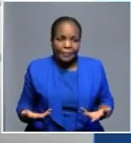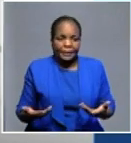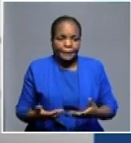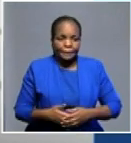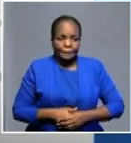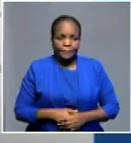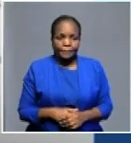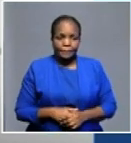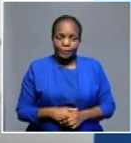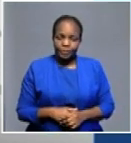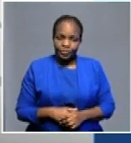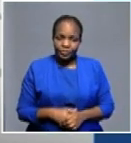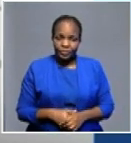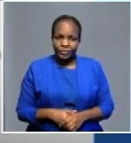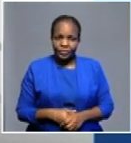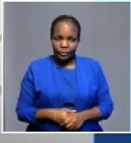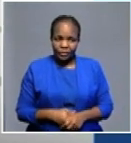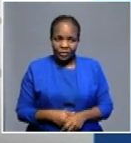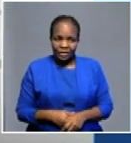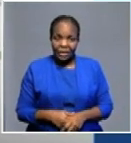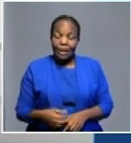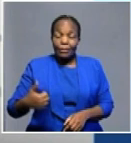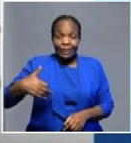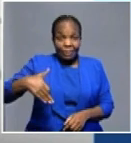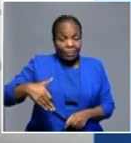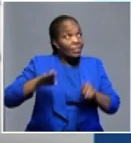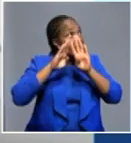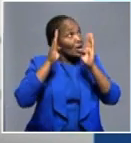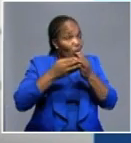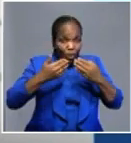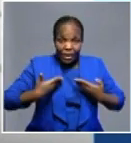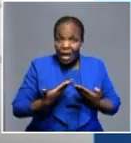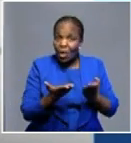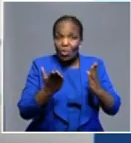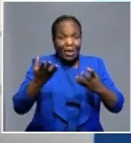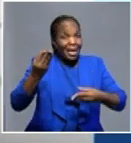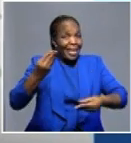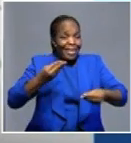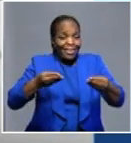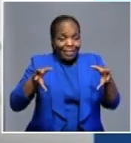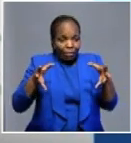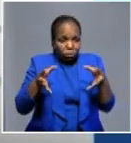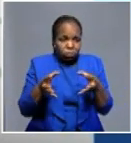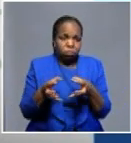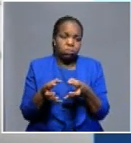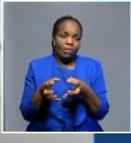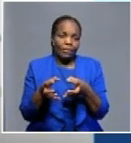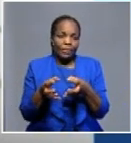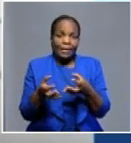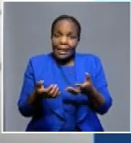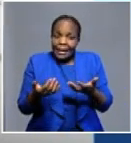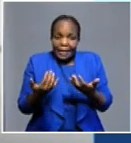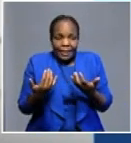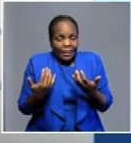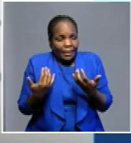at this current moment, not only in Namibia, but in the whole world, the economy is not just performing well. Therefore, we come up with